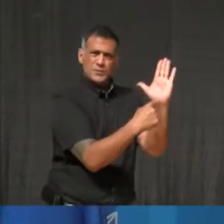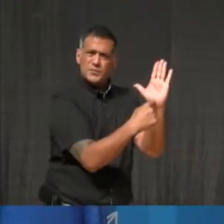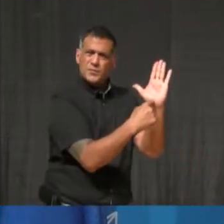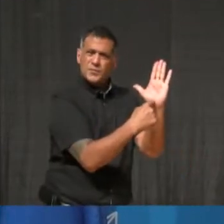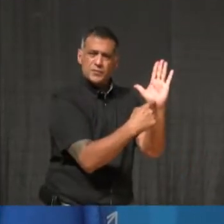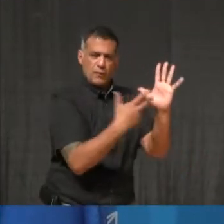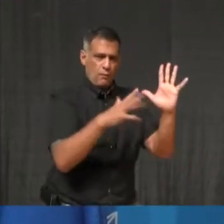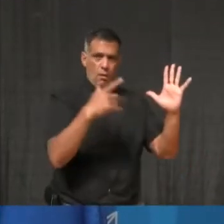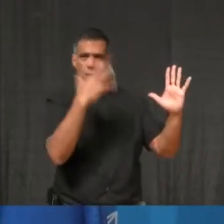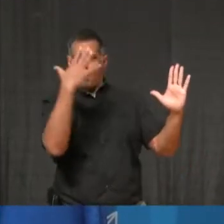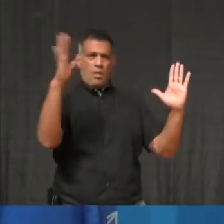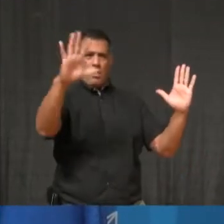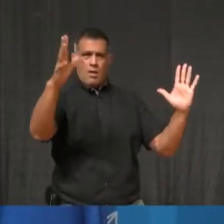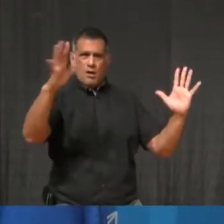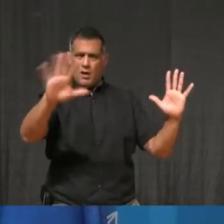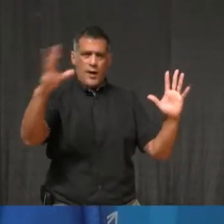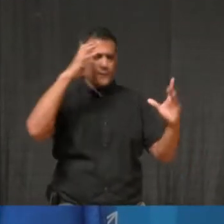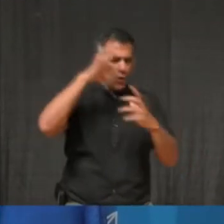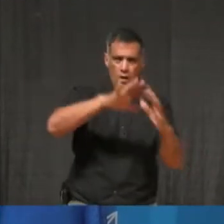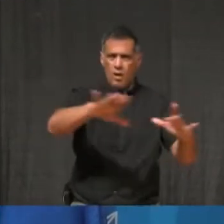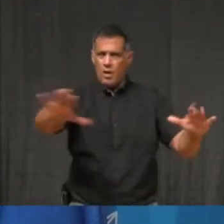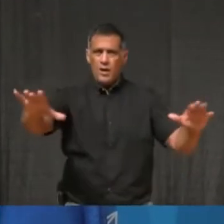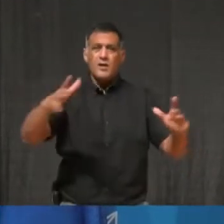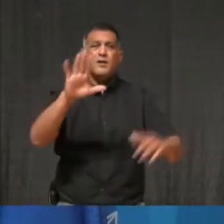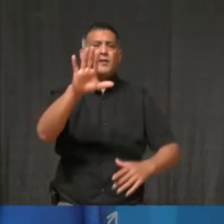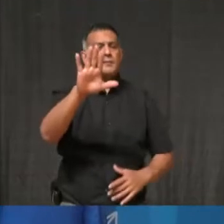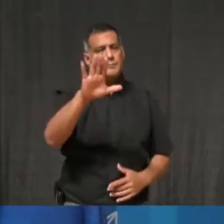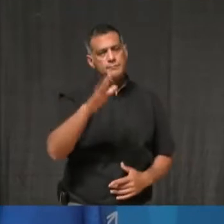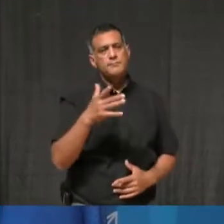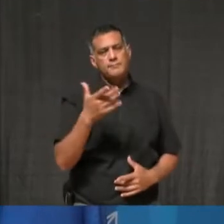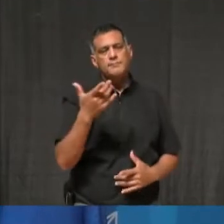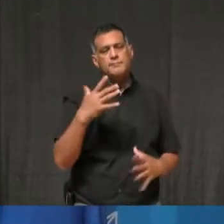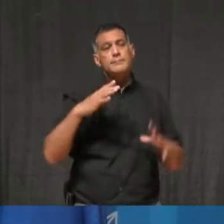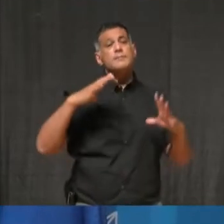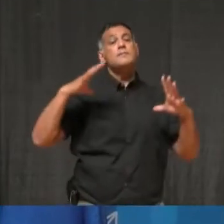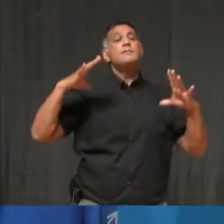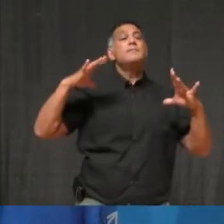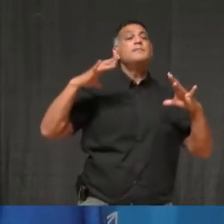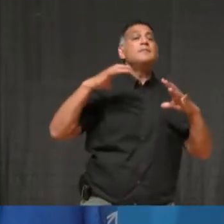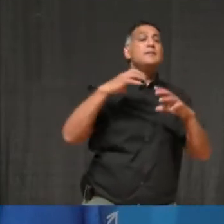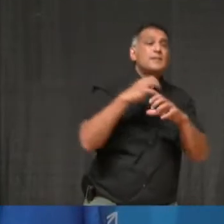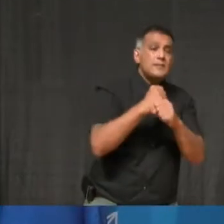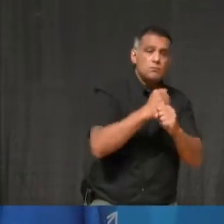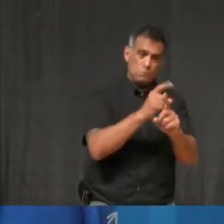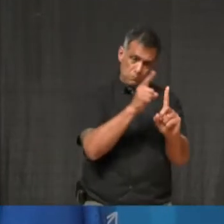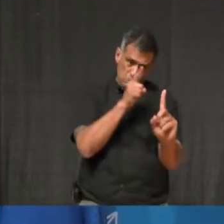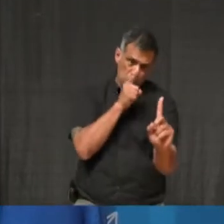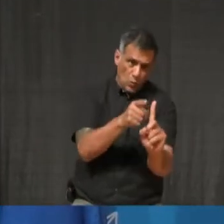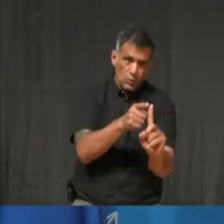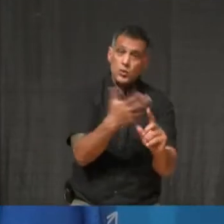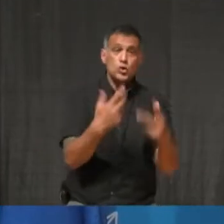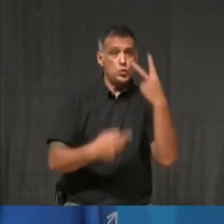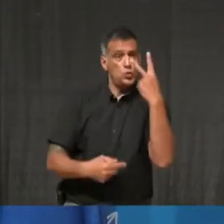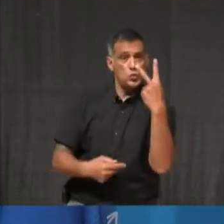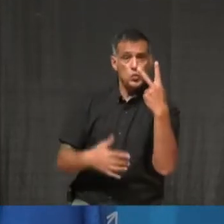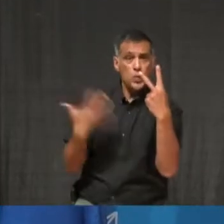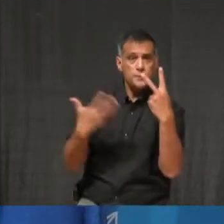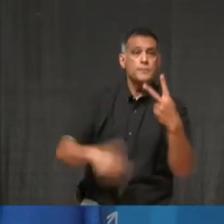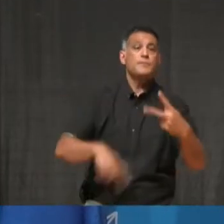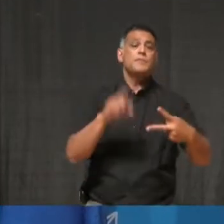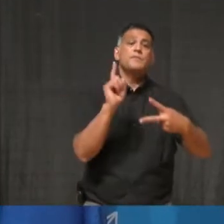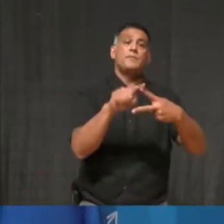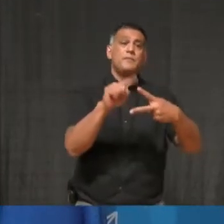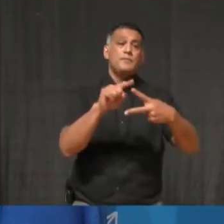simple things. Restrict close contact with your household, your immediate